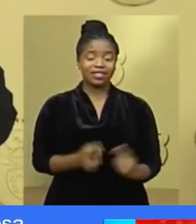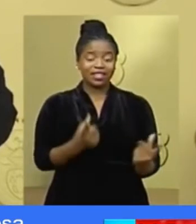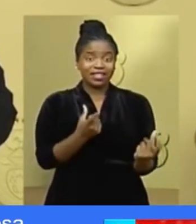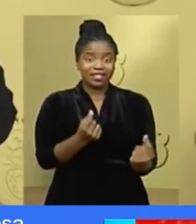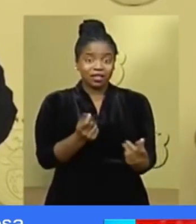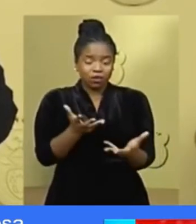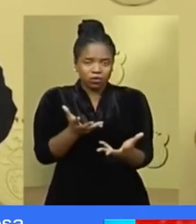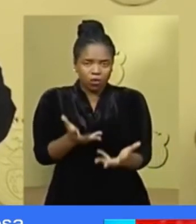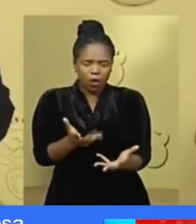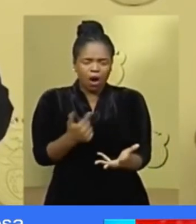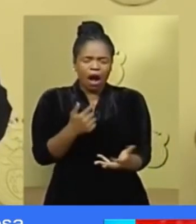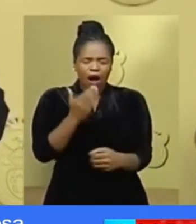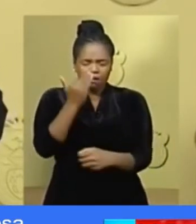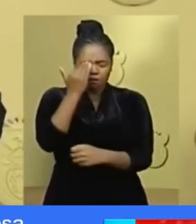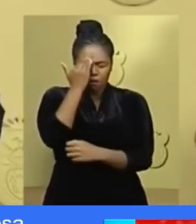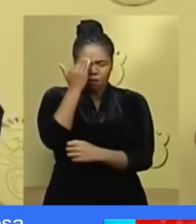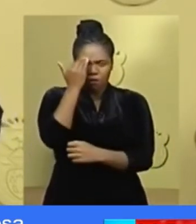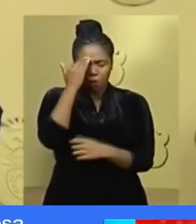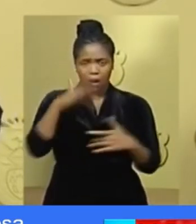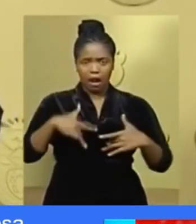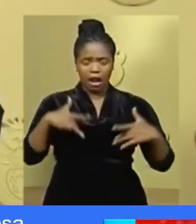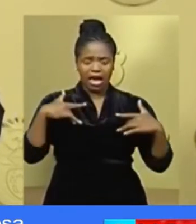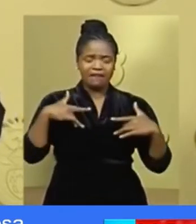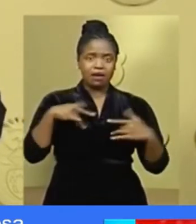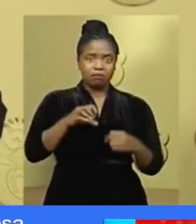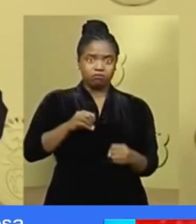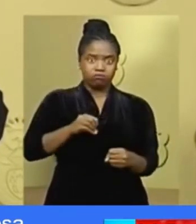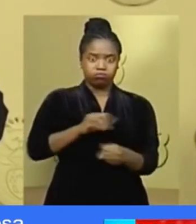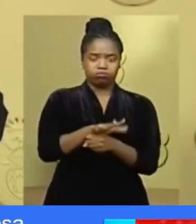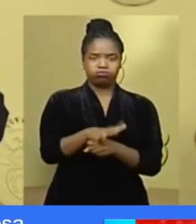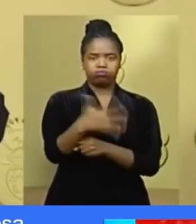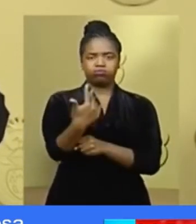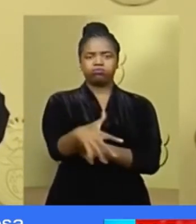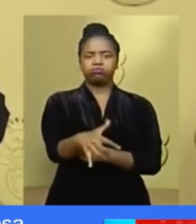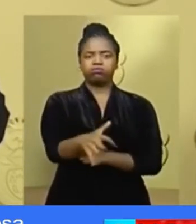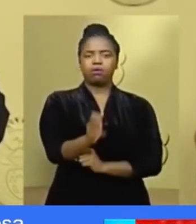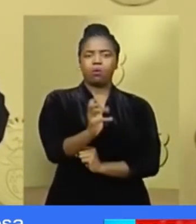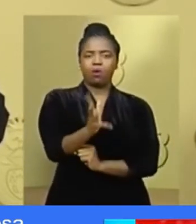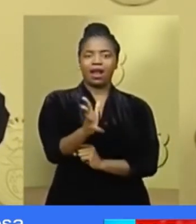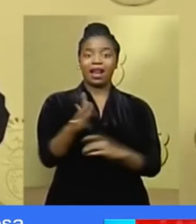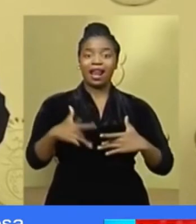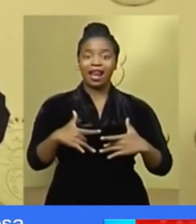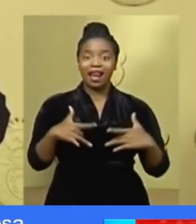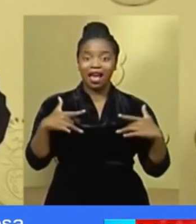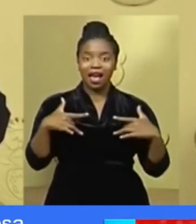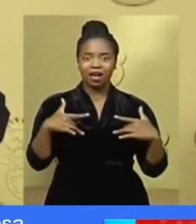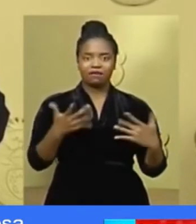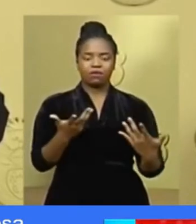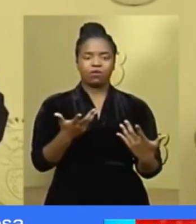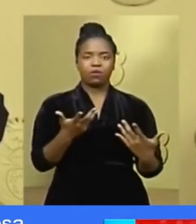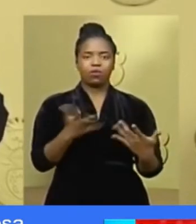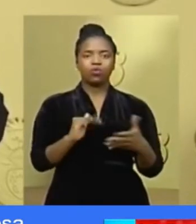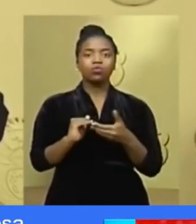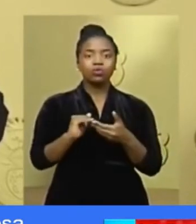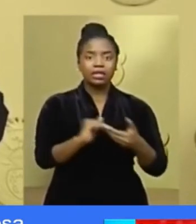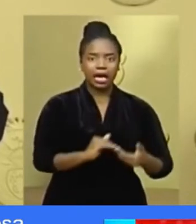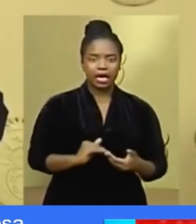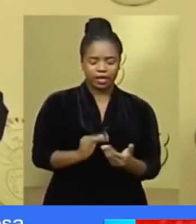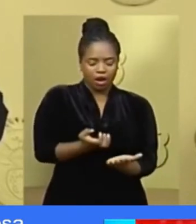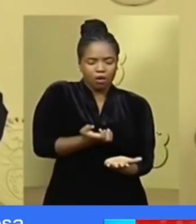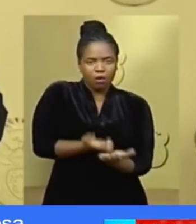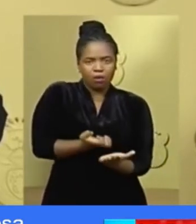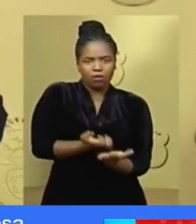have a considerable impact on people's livelihoods, on the life of our society and on our economy,